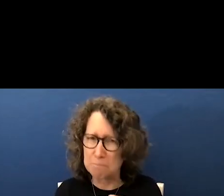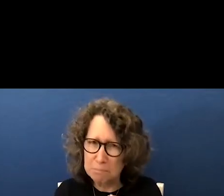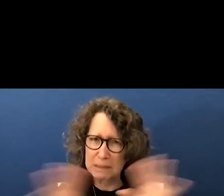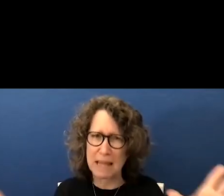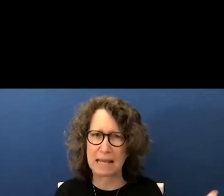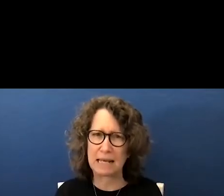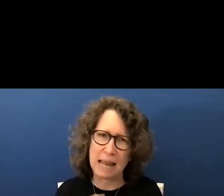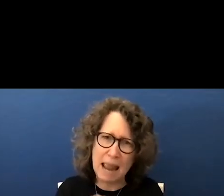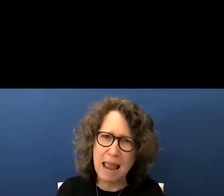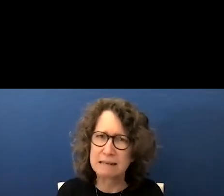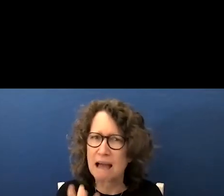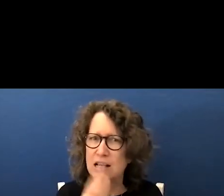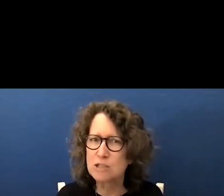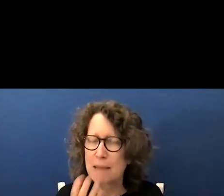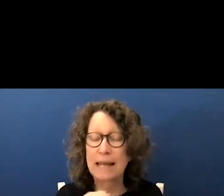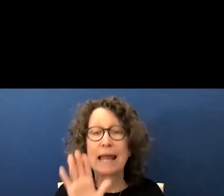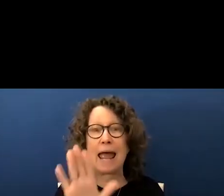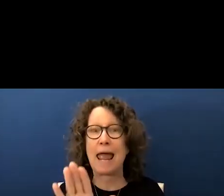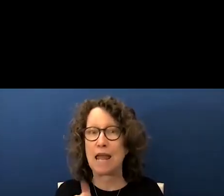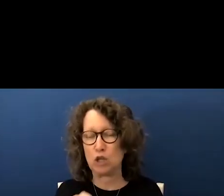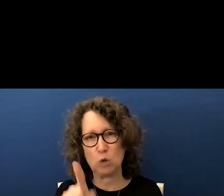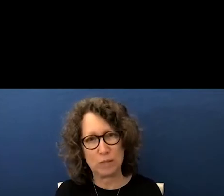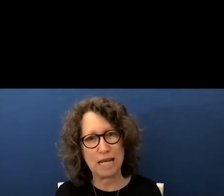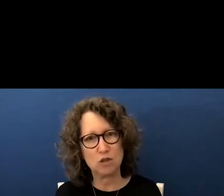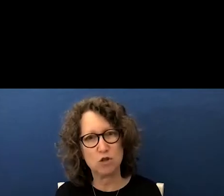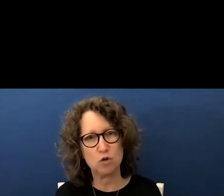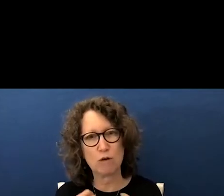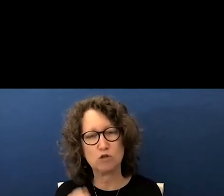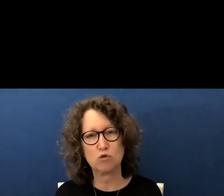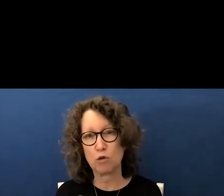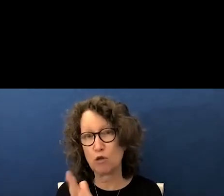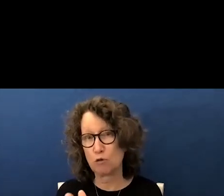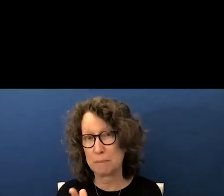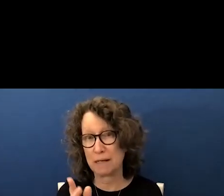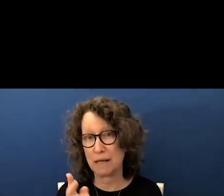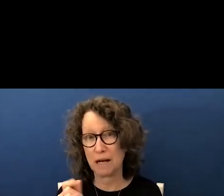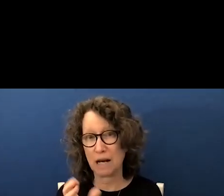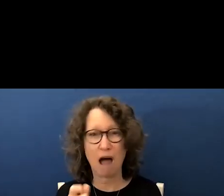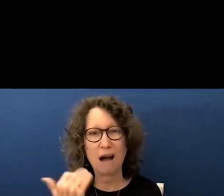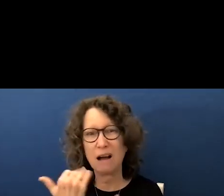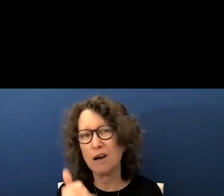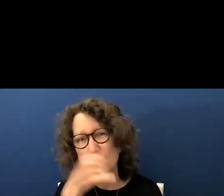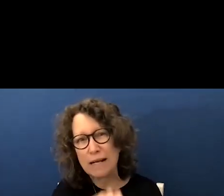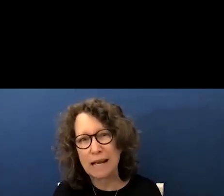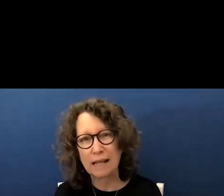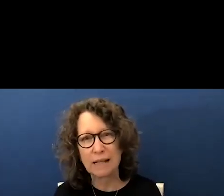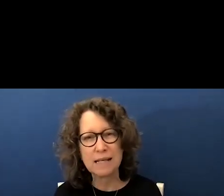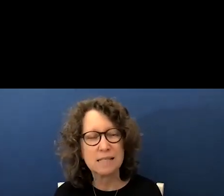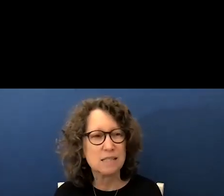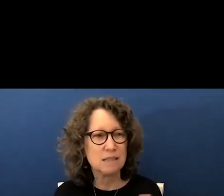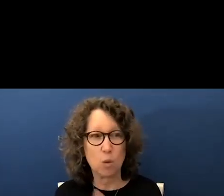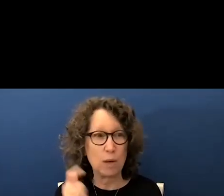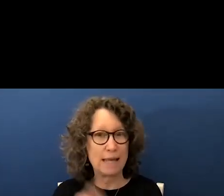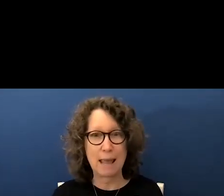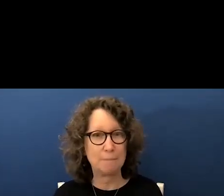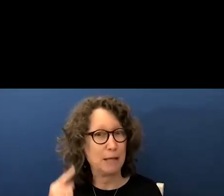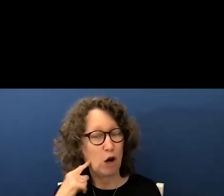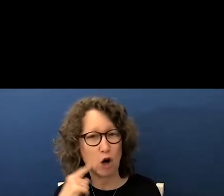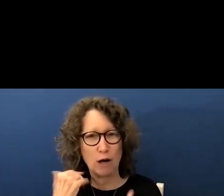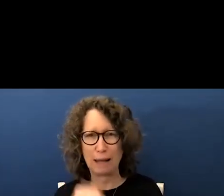anti-semitic by the way you really need to restore the three minute clock this is ridiculous it's done so we can't be heard